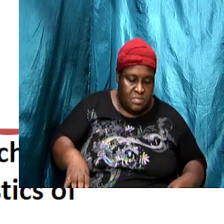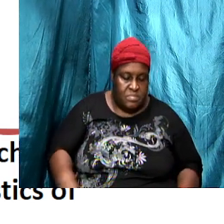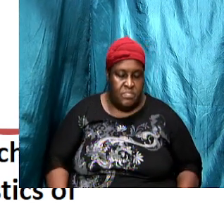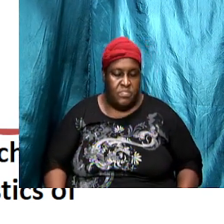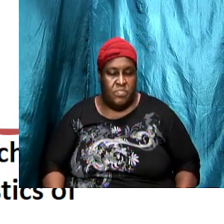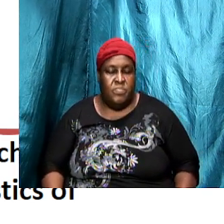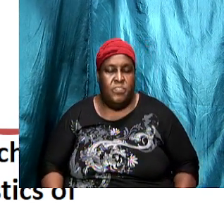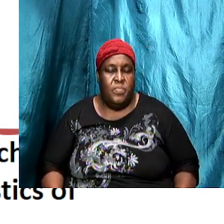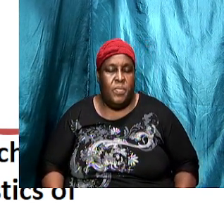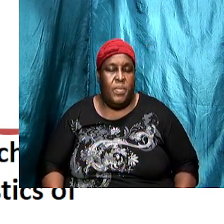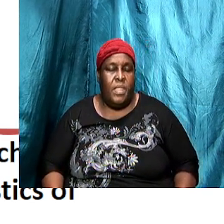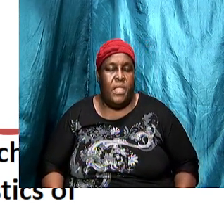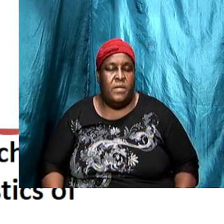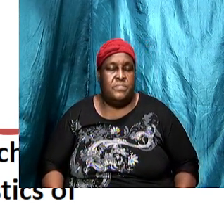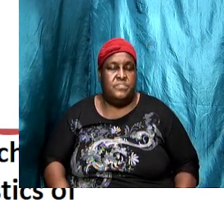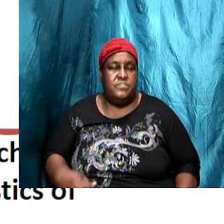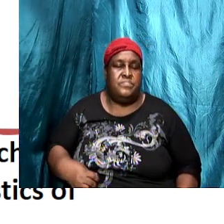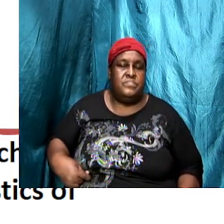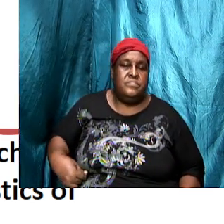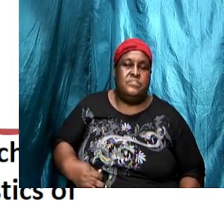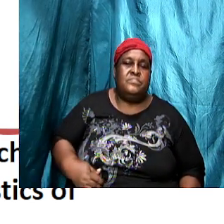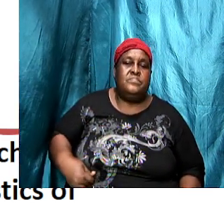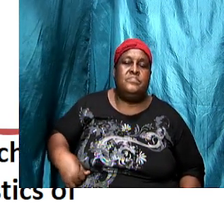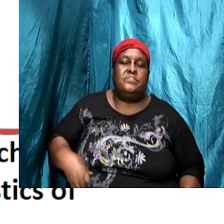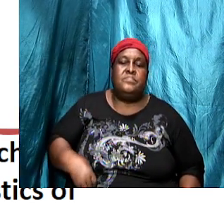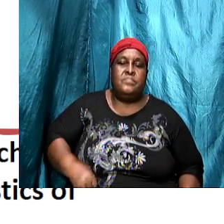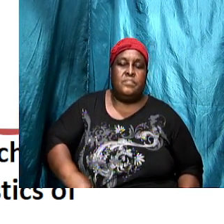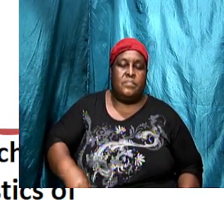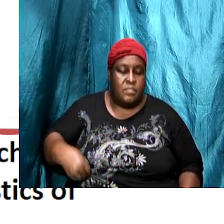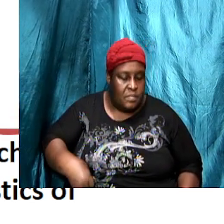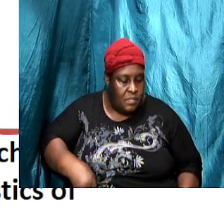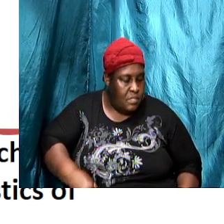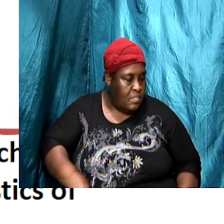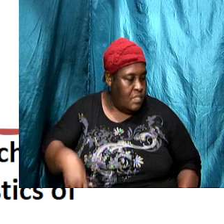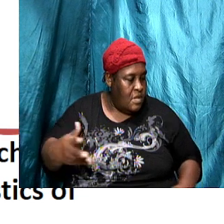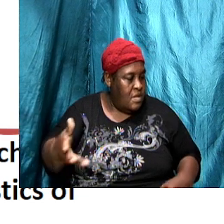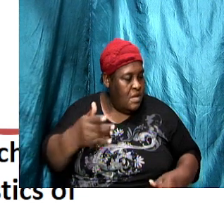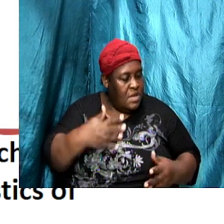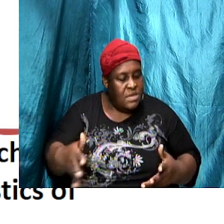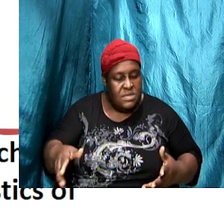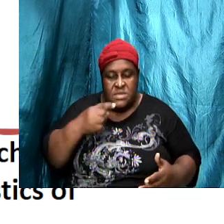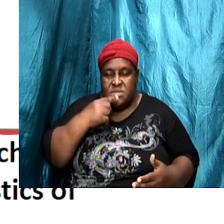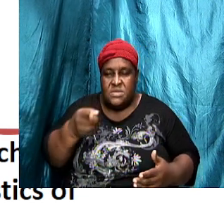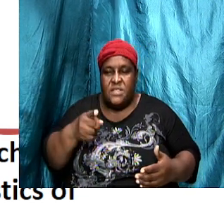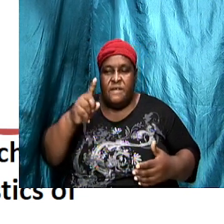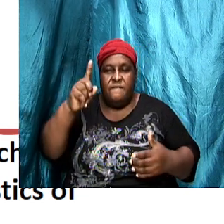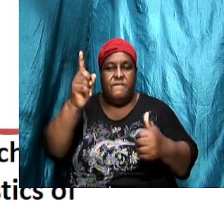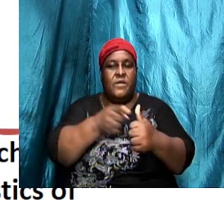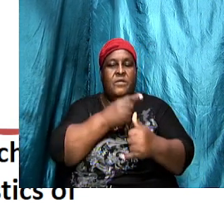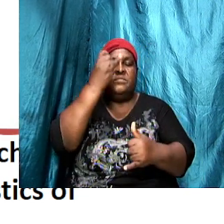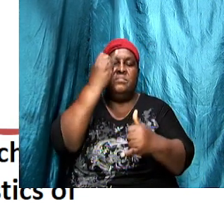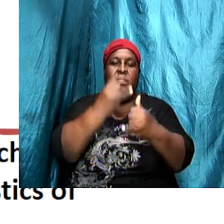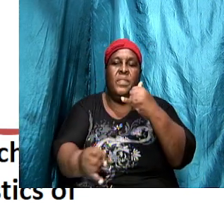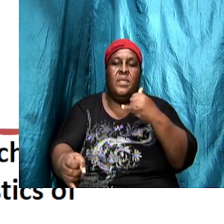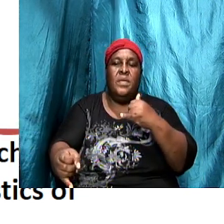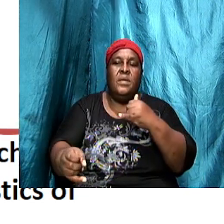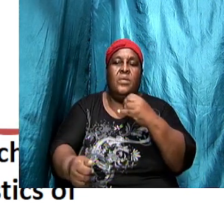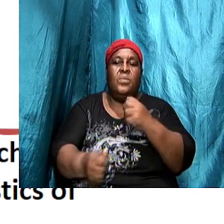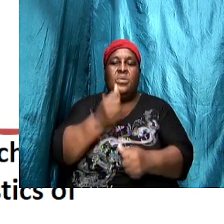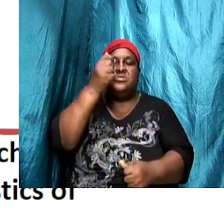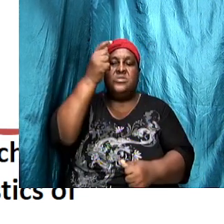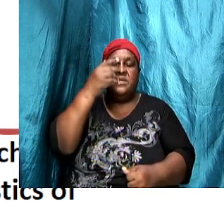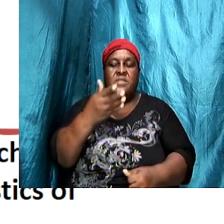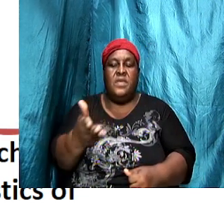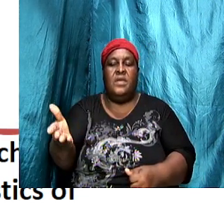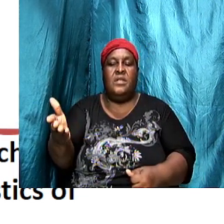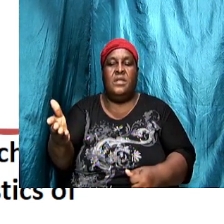mention of it. Unto the angel of the church of Smyrna, These things saith the first and the last which was dead